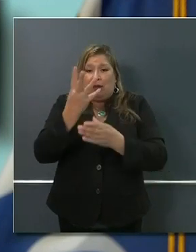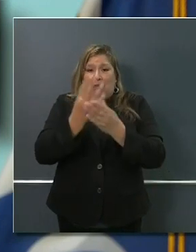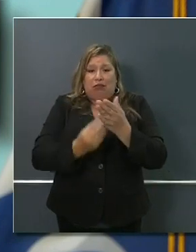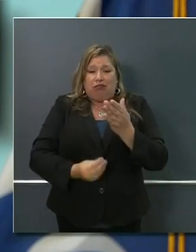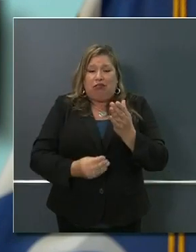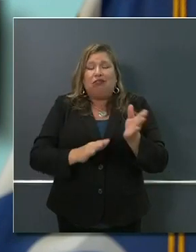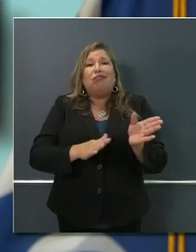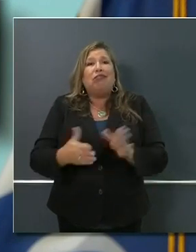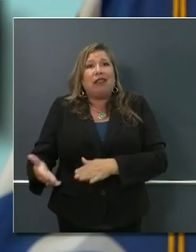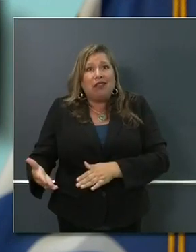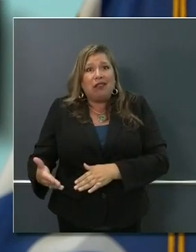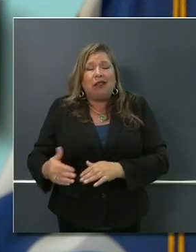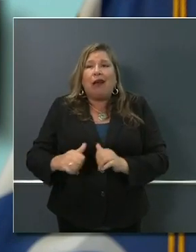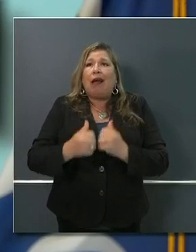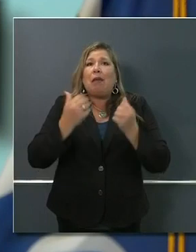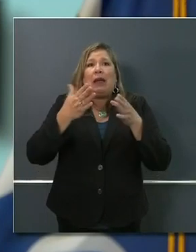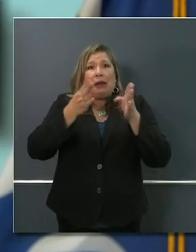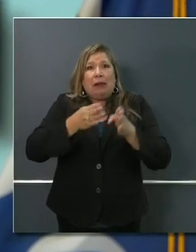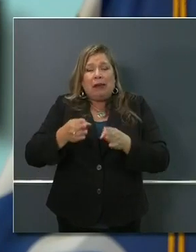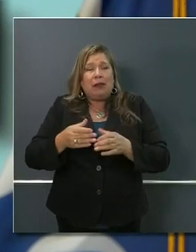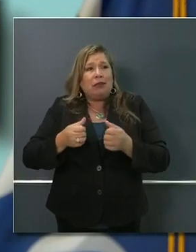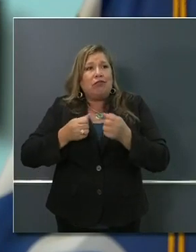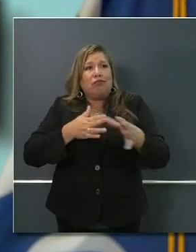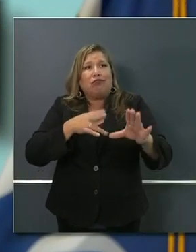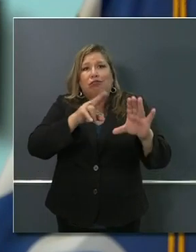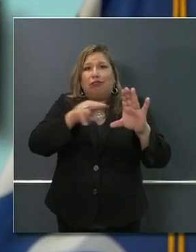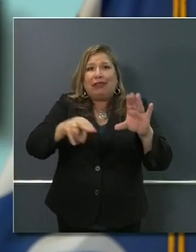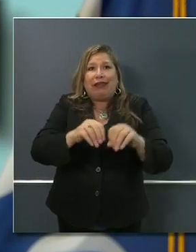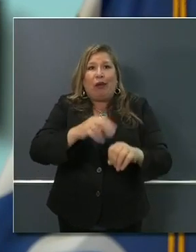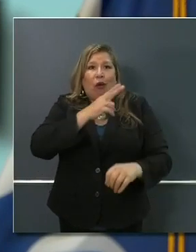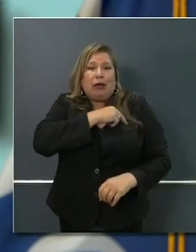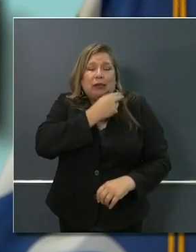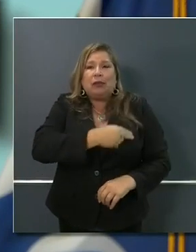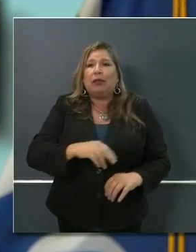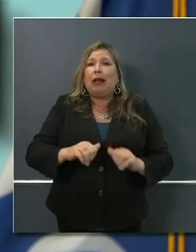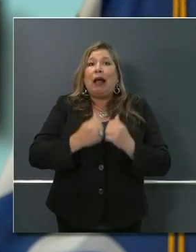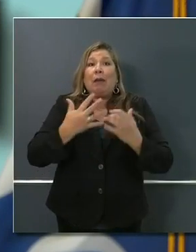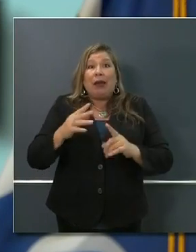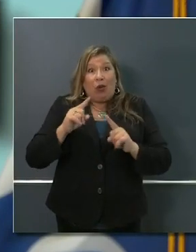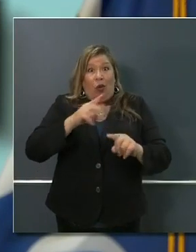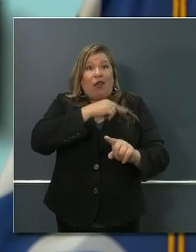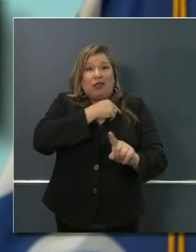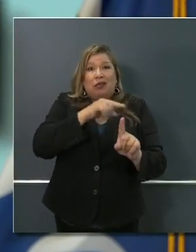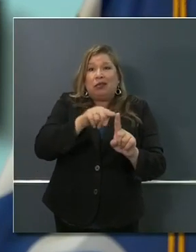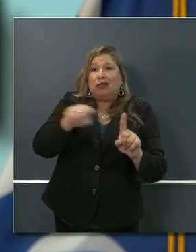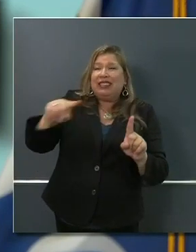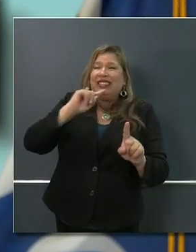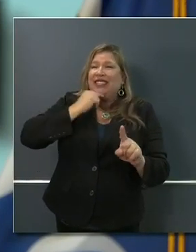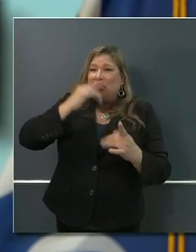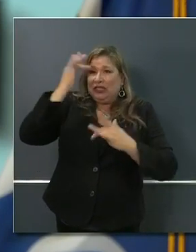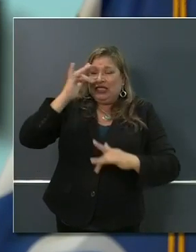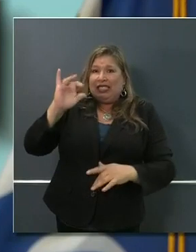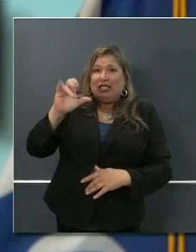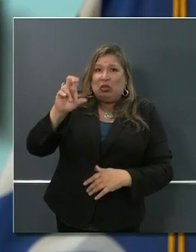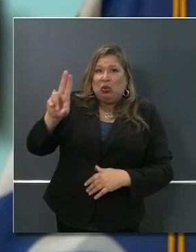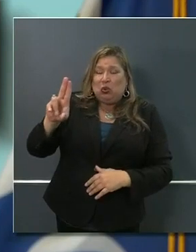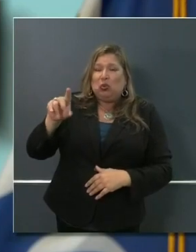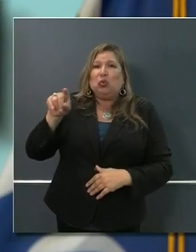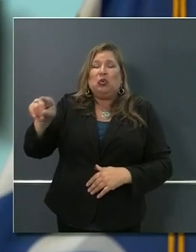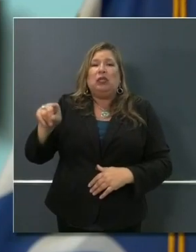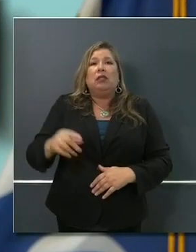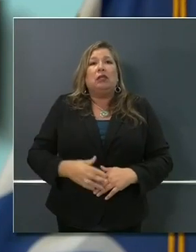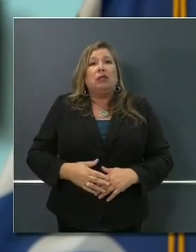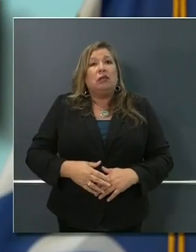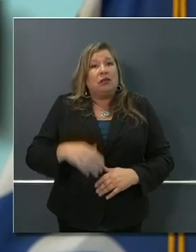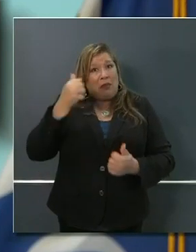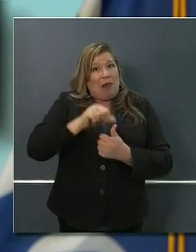a number of people hospitalized, a number of people in our ICUs. I mentioned last week we started to see a record number of